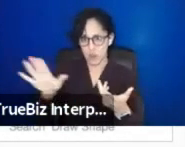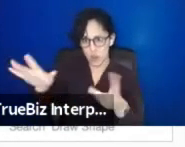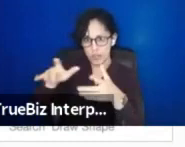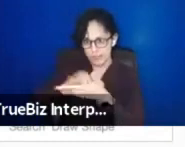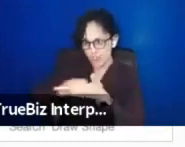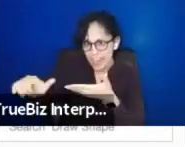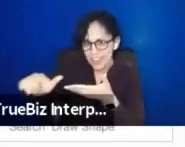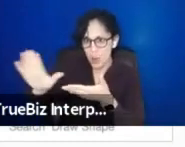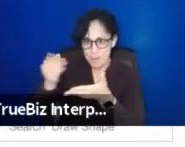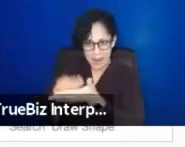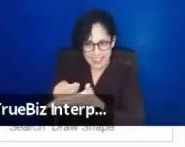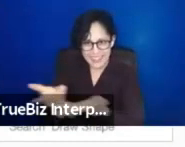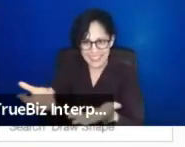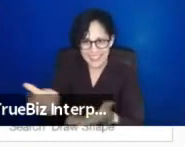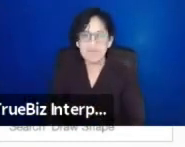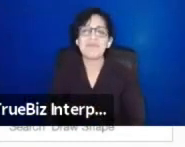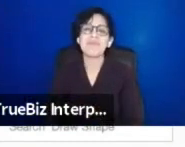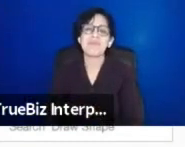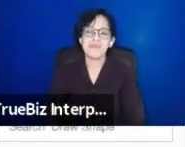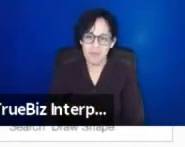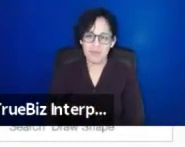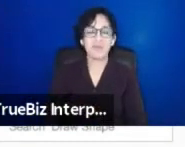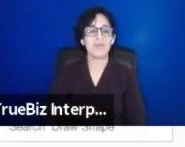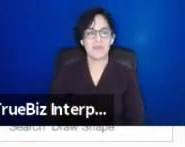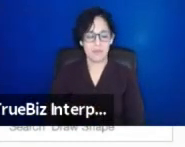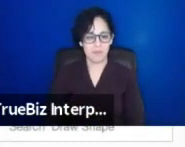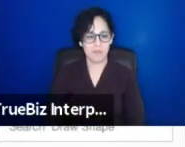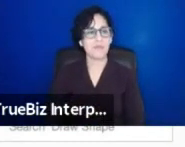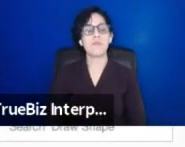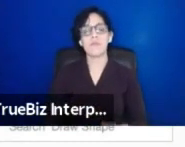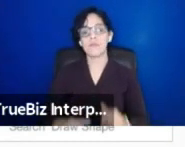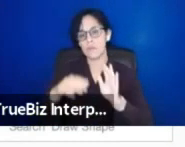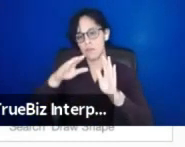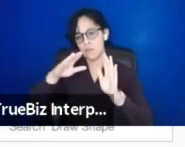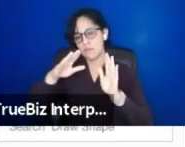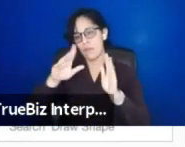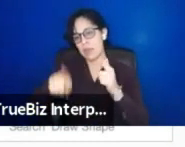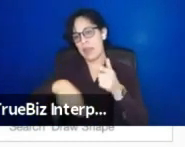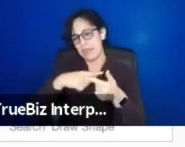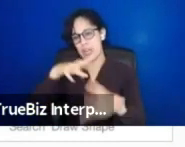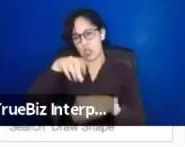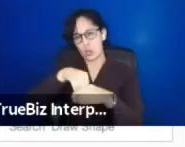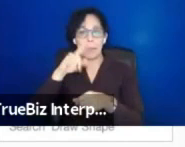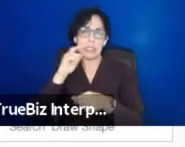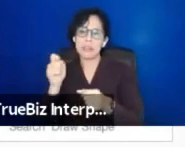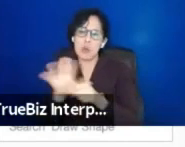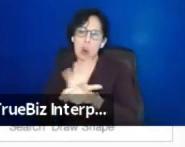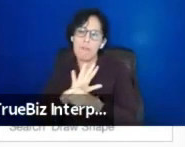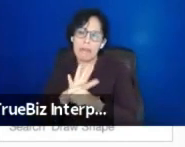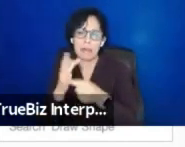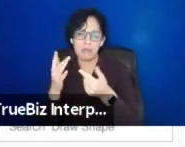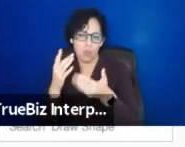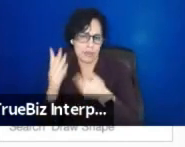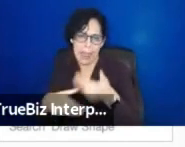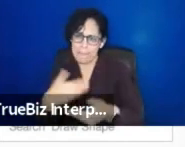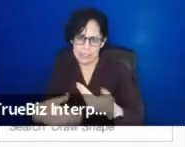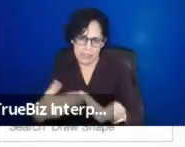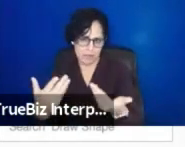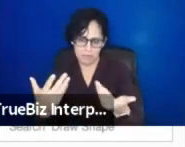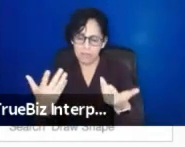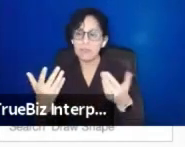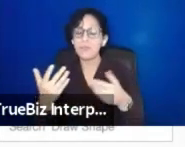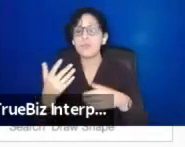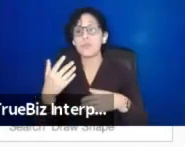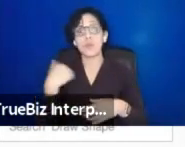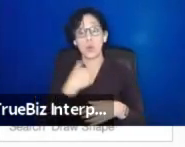Um, and then we started to incorporate, so this, it was COVID was happening, obviously. Um, and so, one of